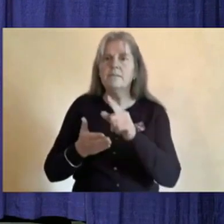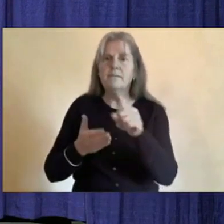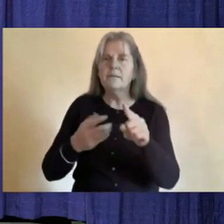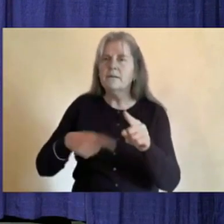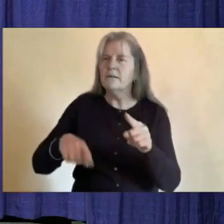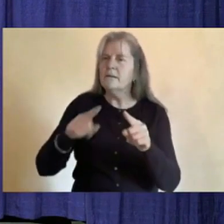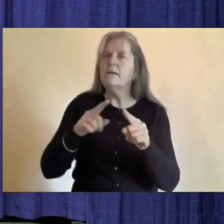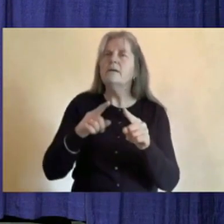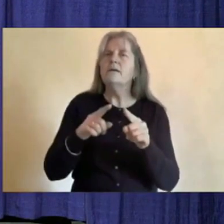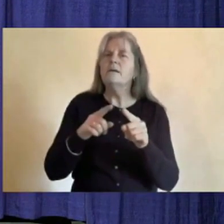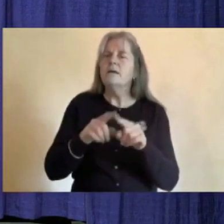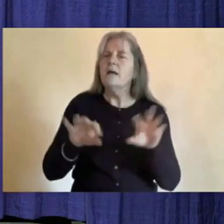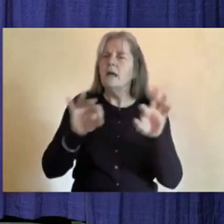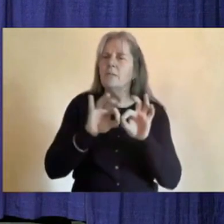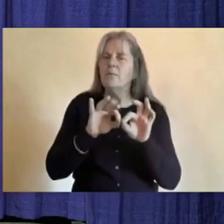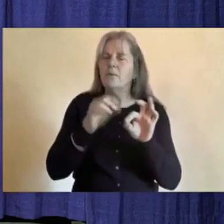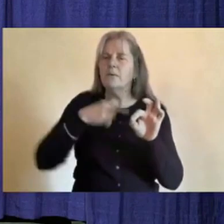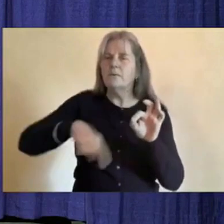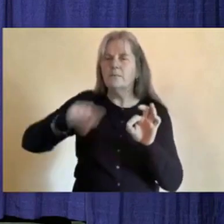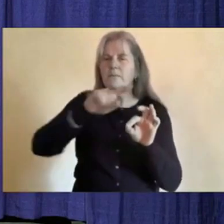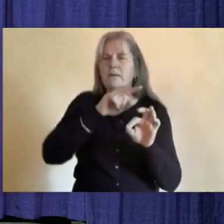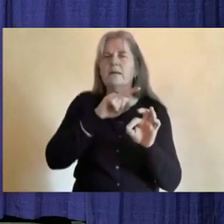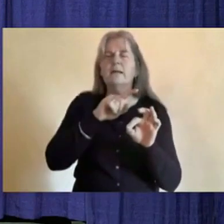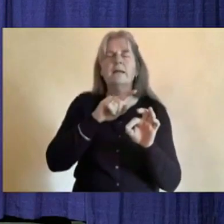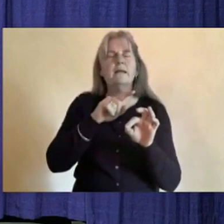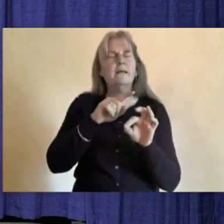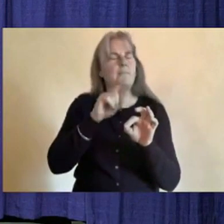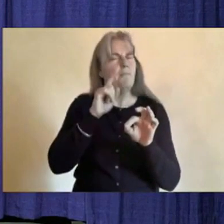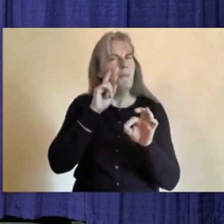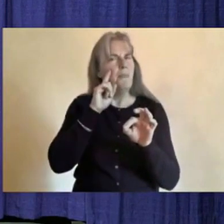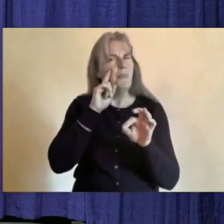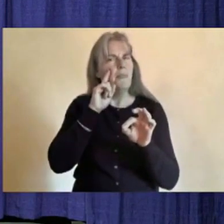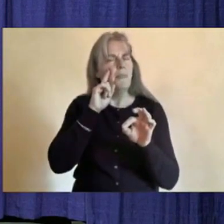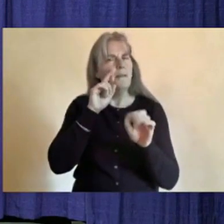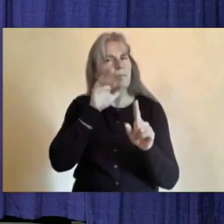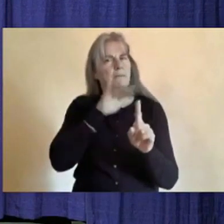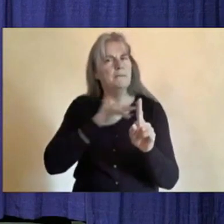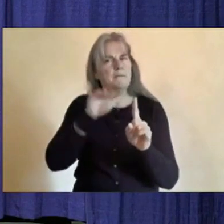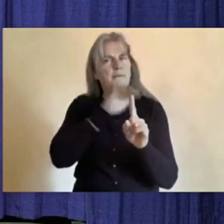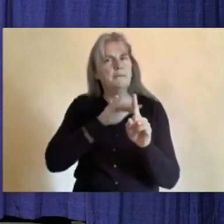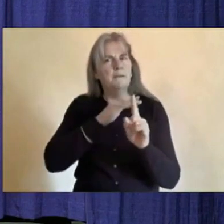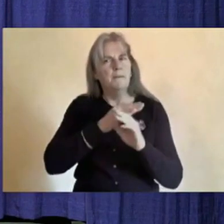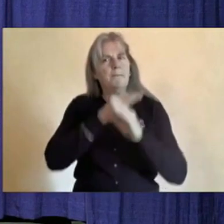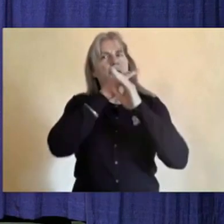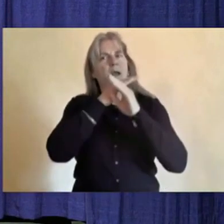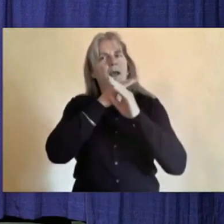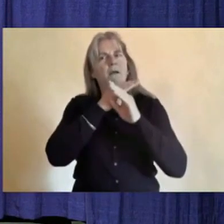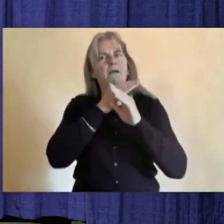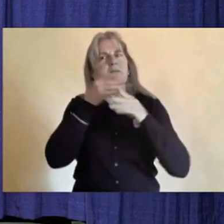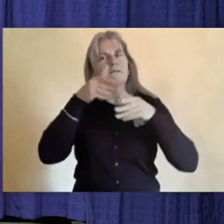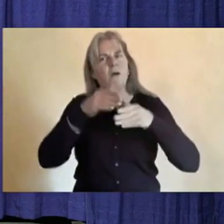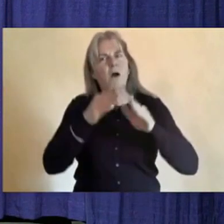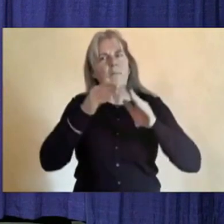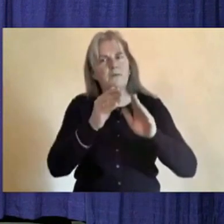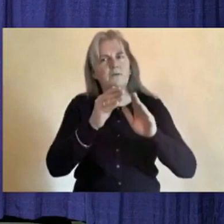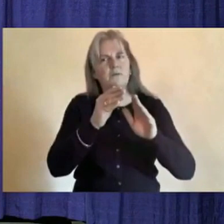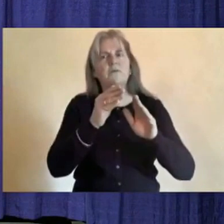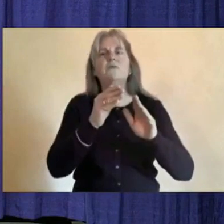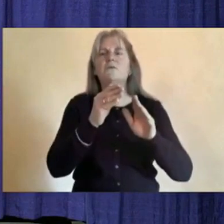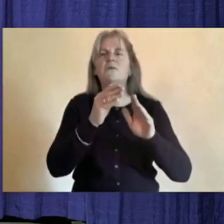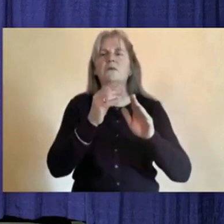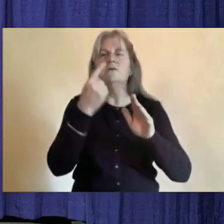to reflect and identify the barriers and opportunities that are before us to ensure that students are supported.